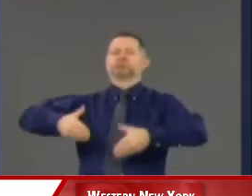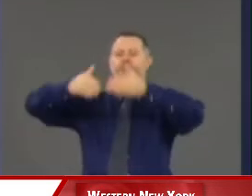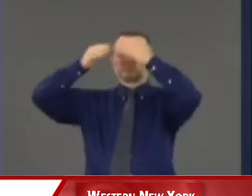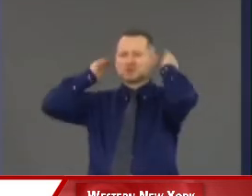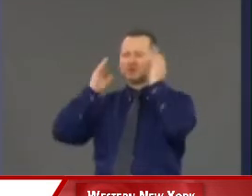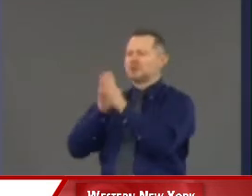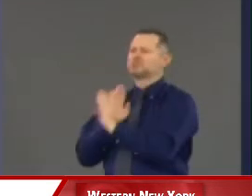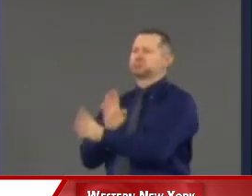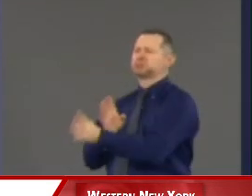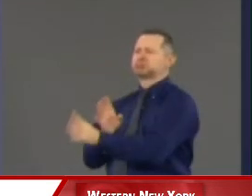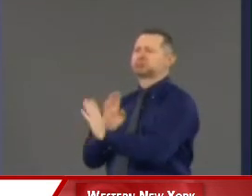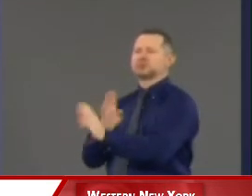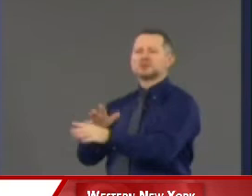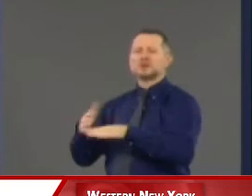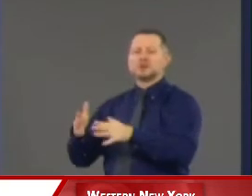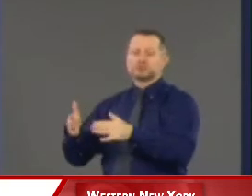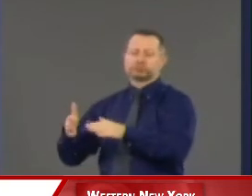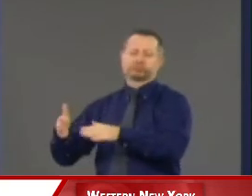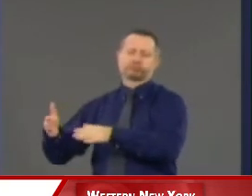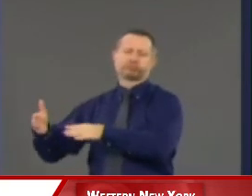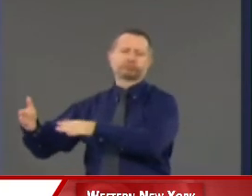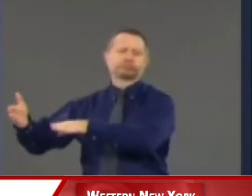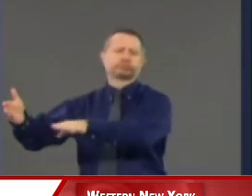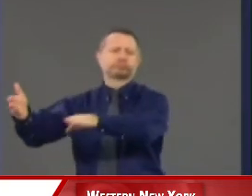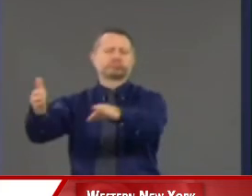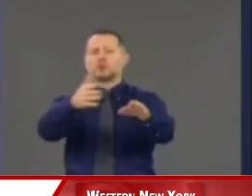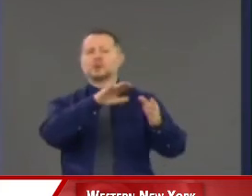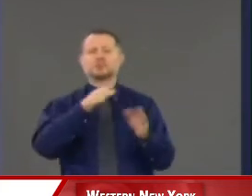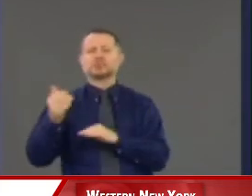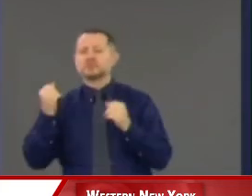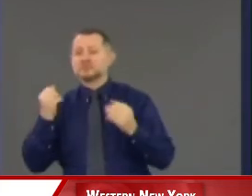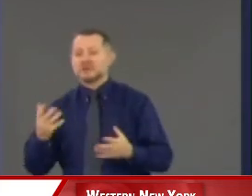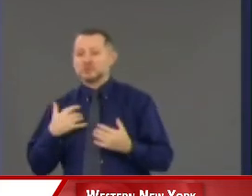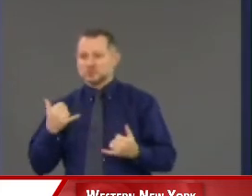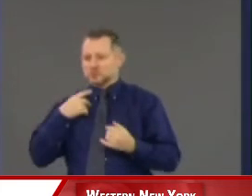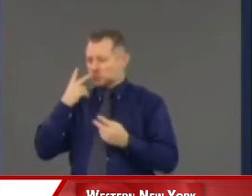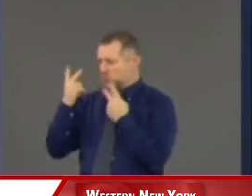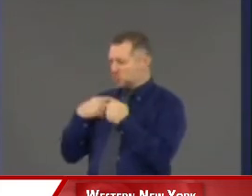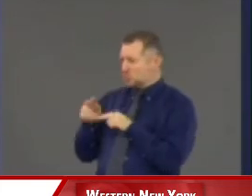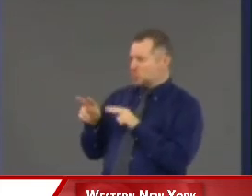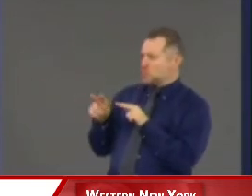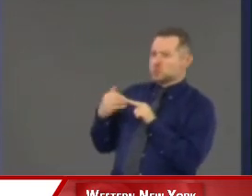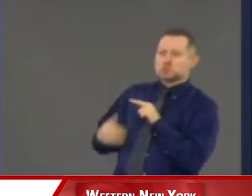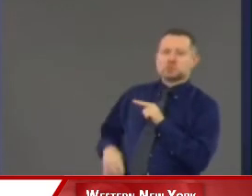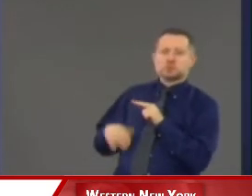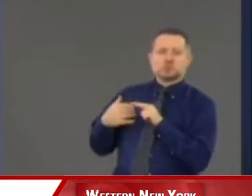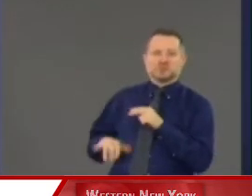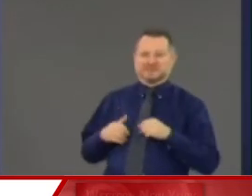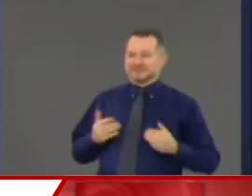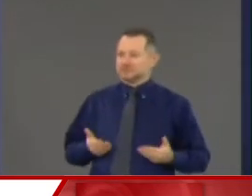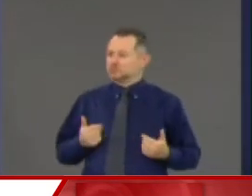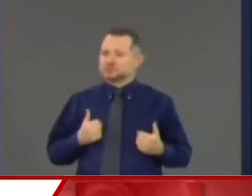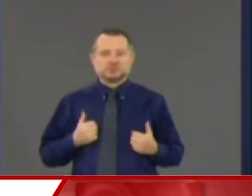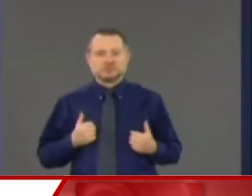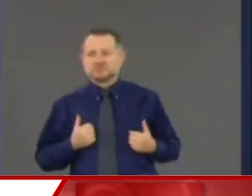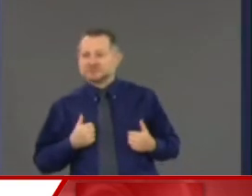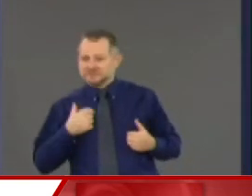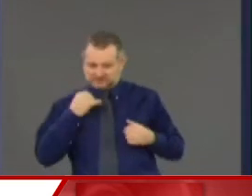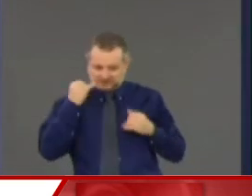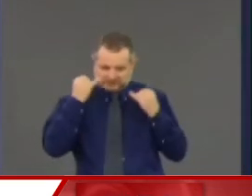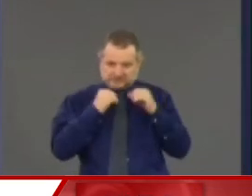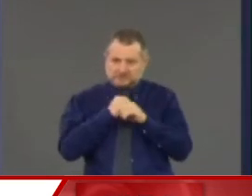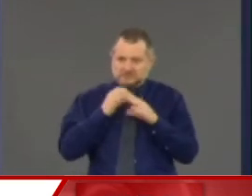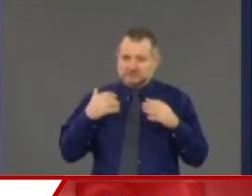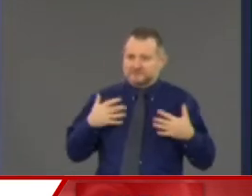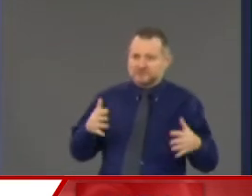It overwhelmed the hospital system. That's what we were looking at. We were in danger of overwhelming the health